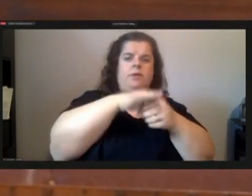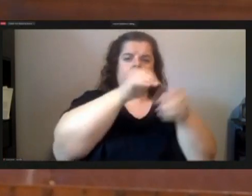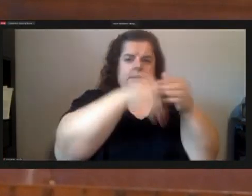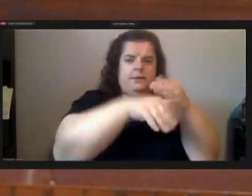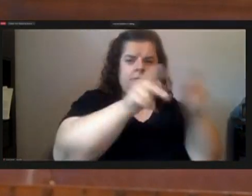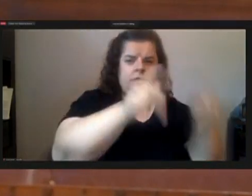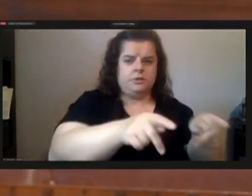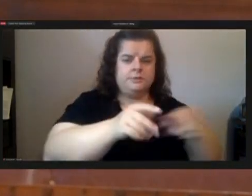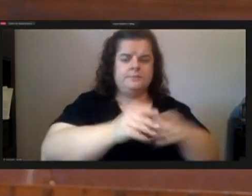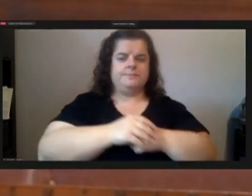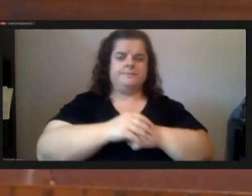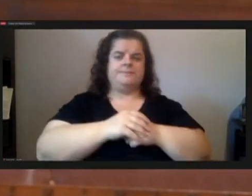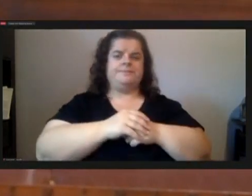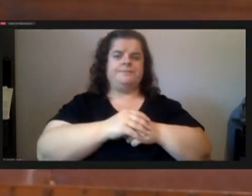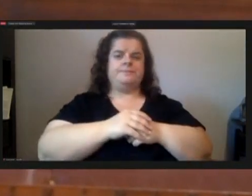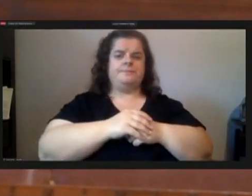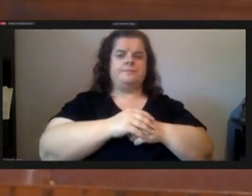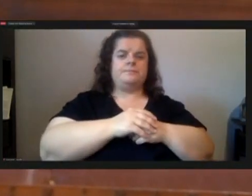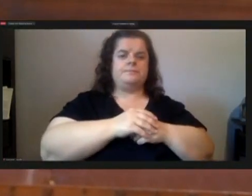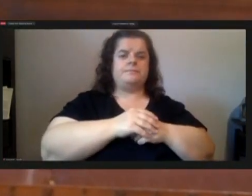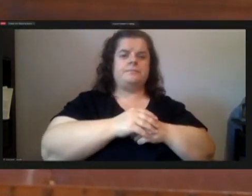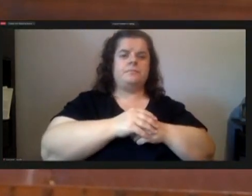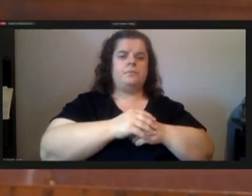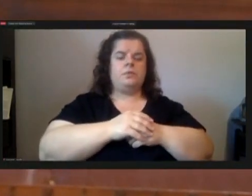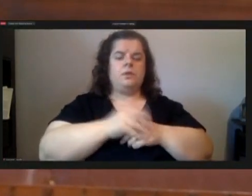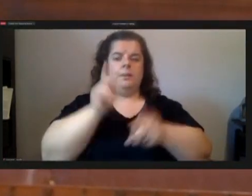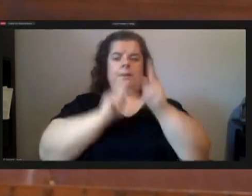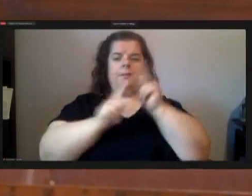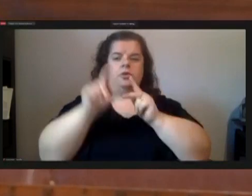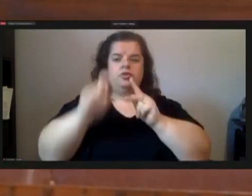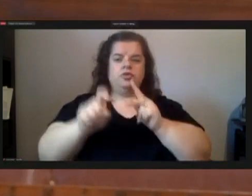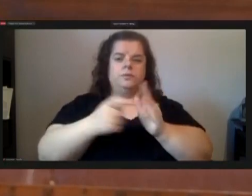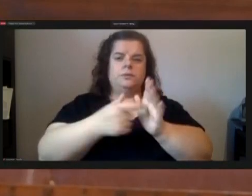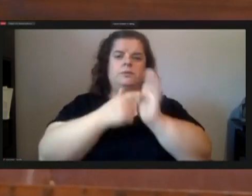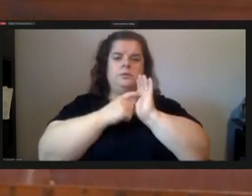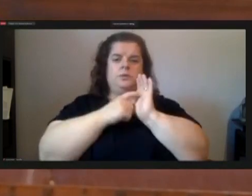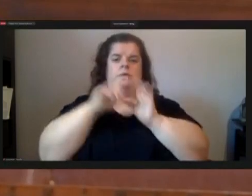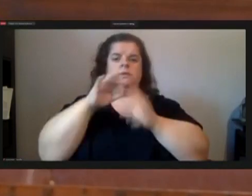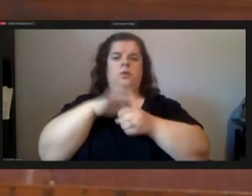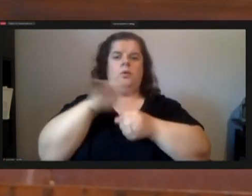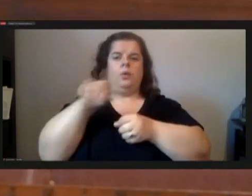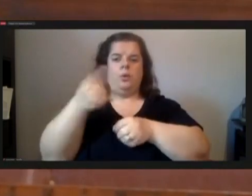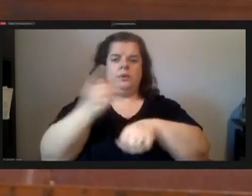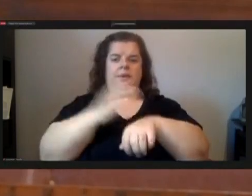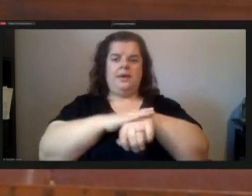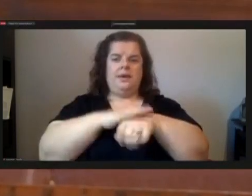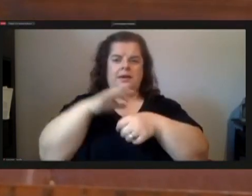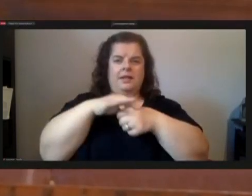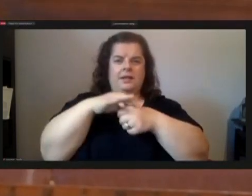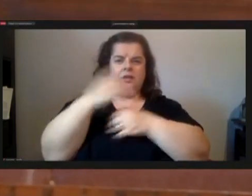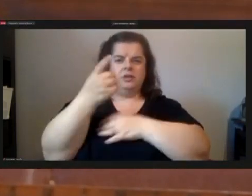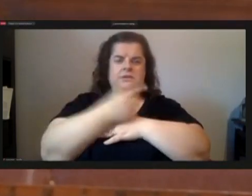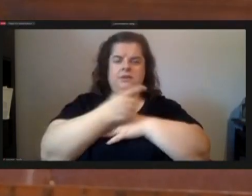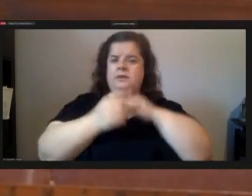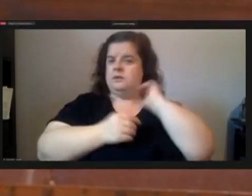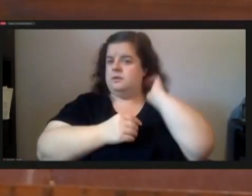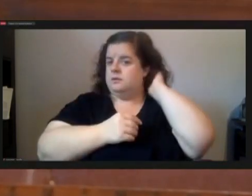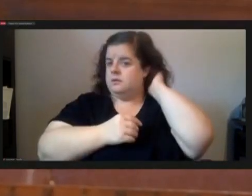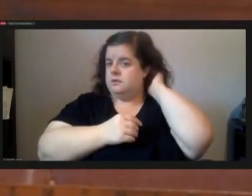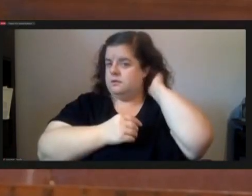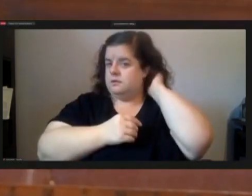um people should be able to vote only on election day you know not early voting